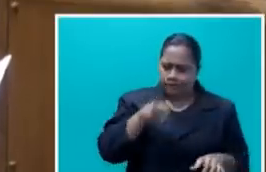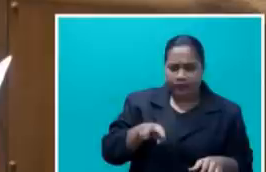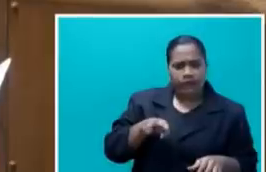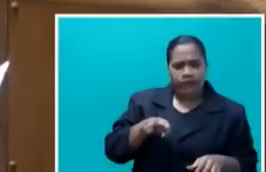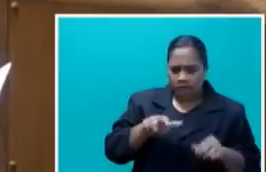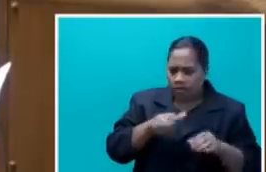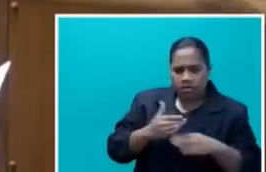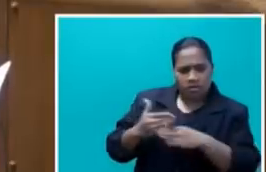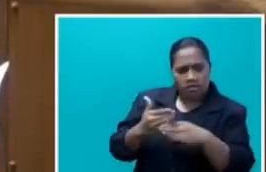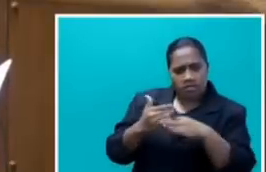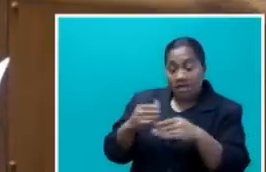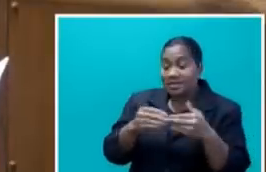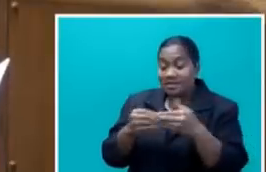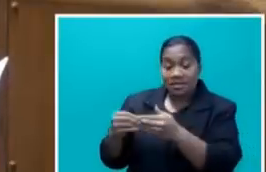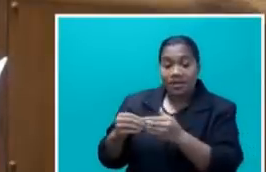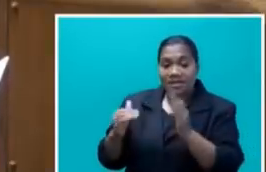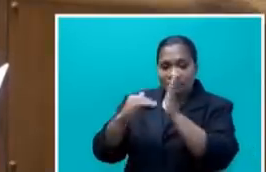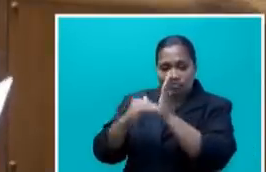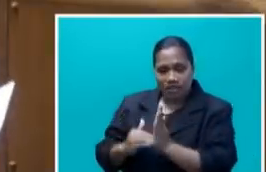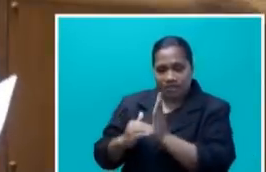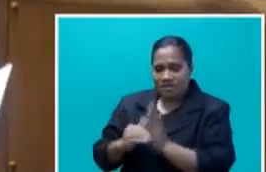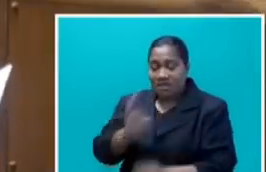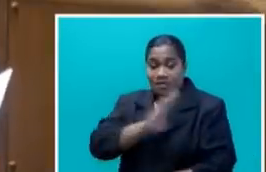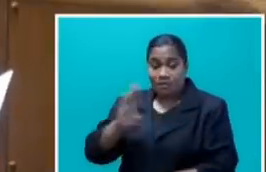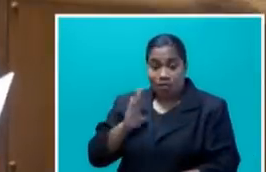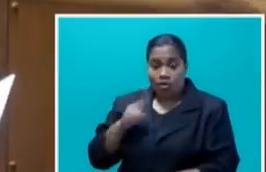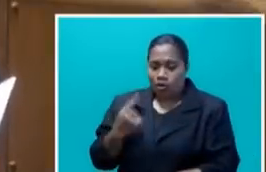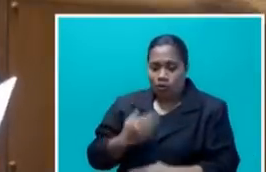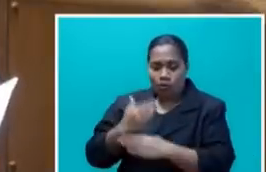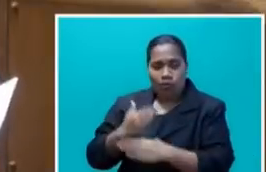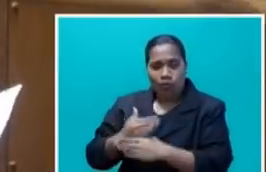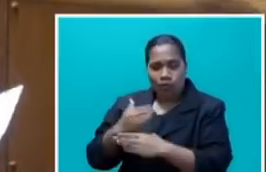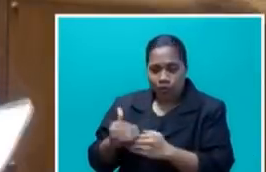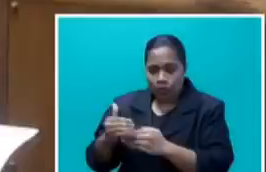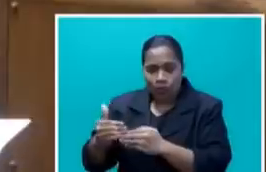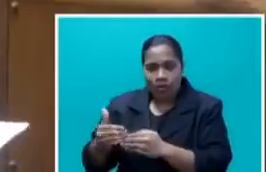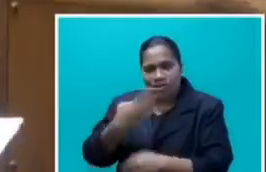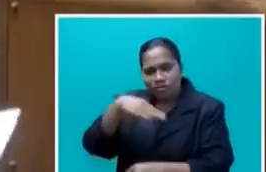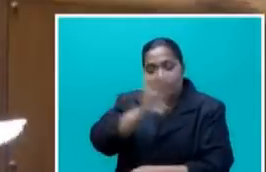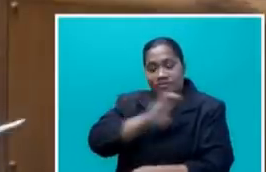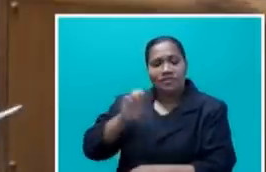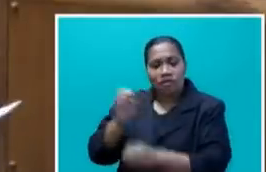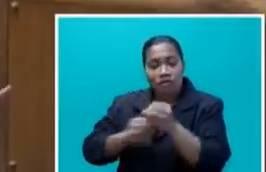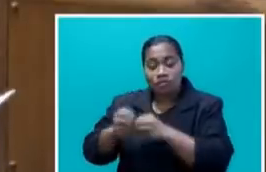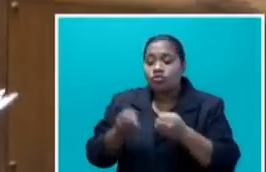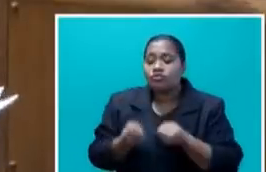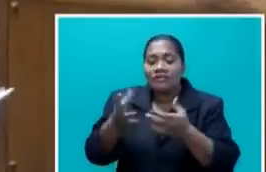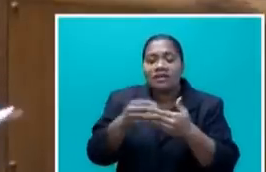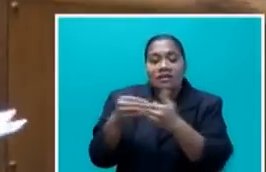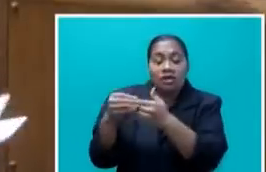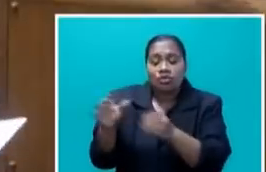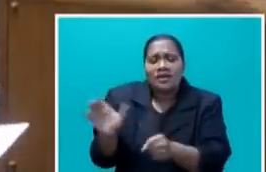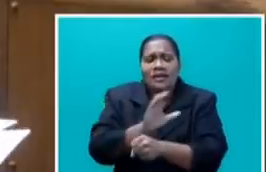led by chairpersons and board directors who function through the chief executive officers to provide leadership to the company and